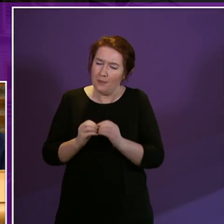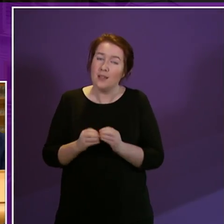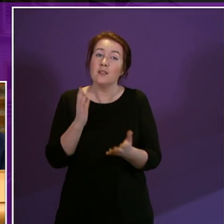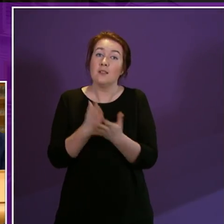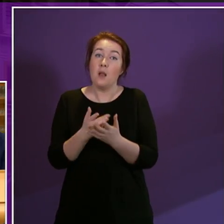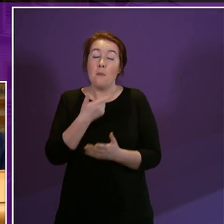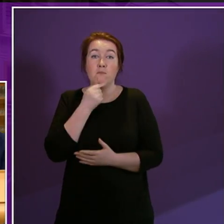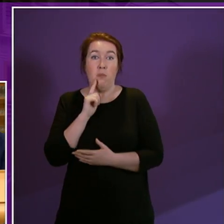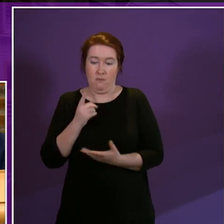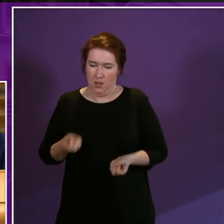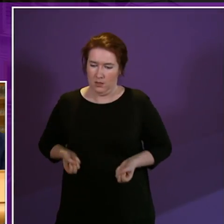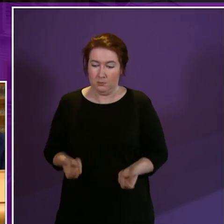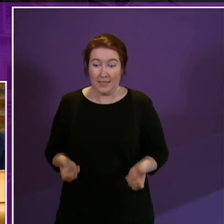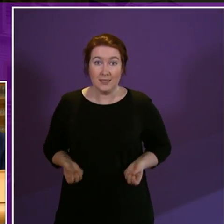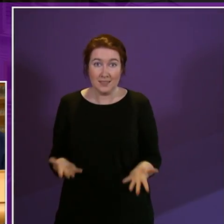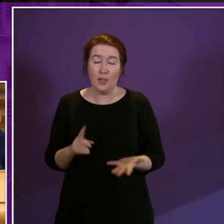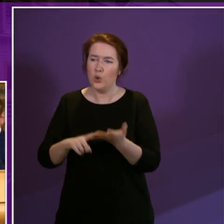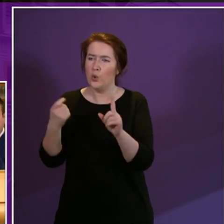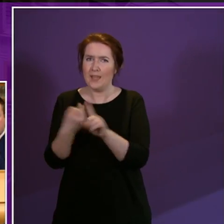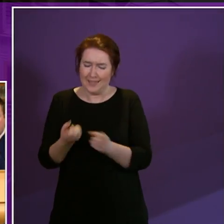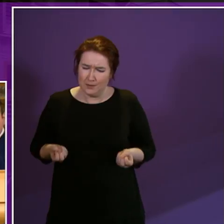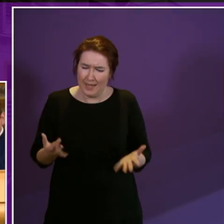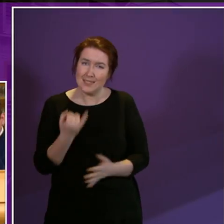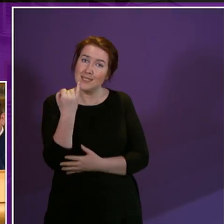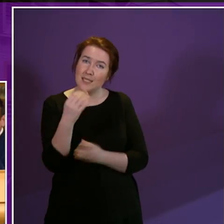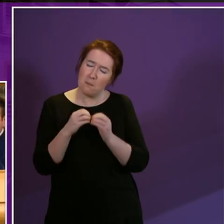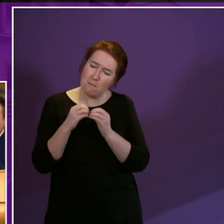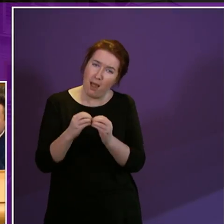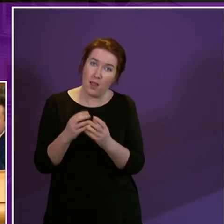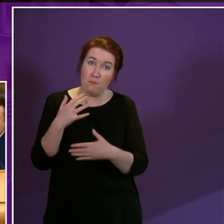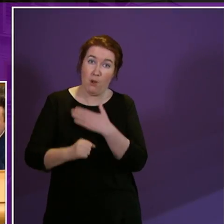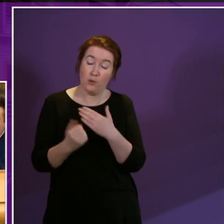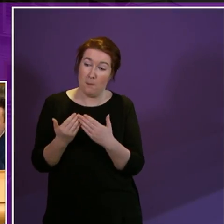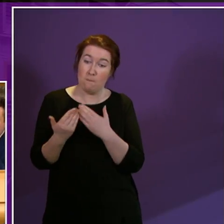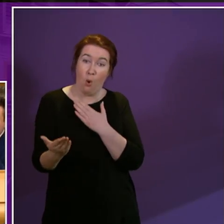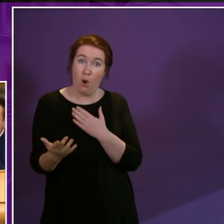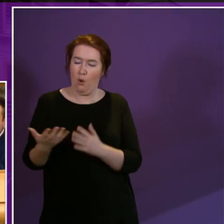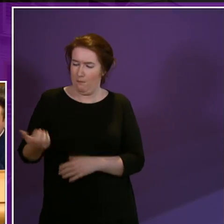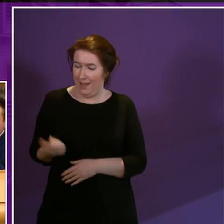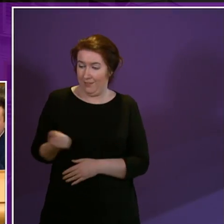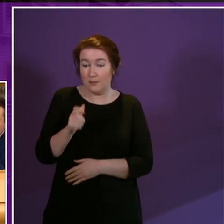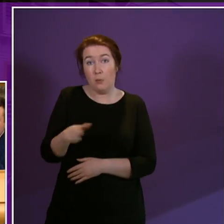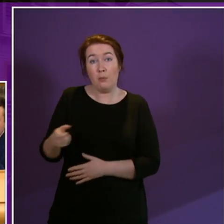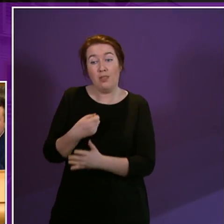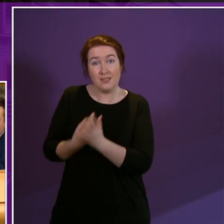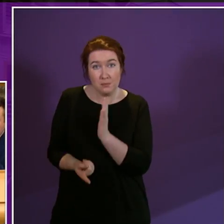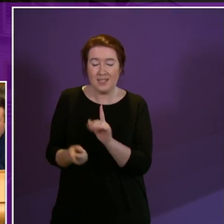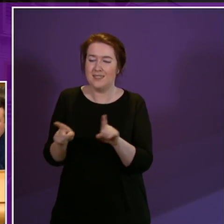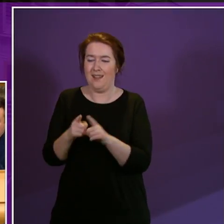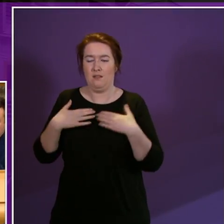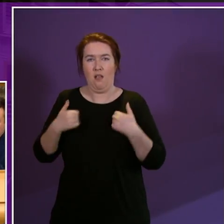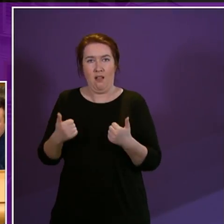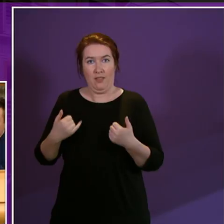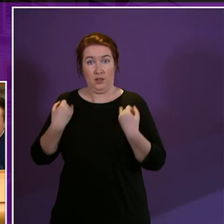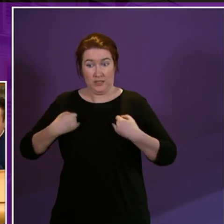expenditure. And under the Conservatives, the United Kingdom spends £6 billion more per year on benefits for people with disabilities and health conditions